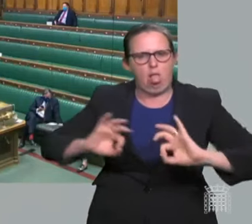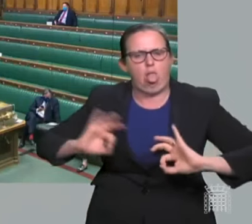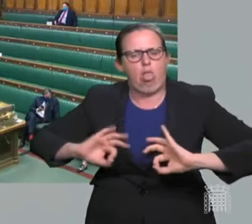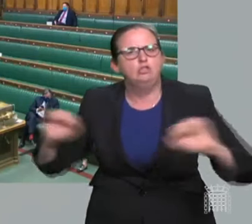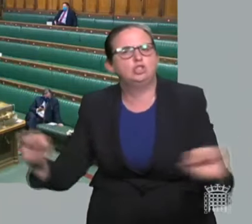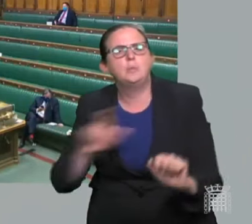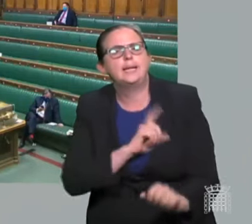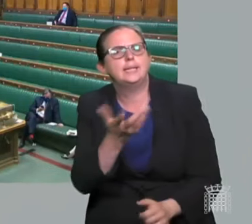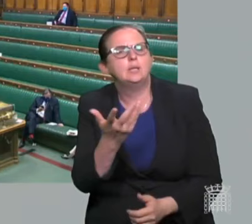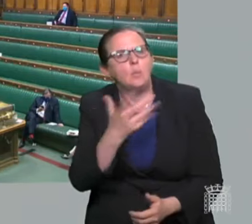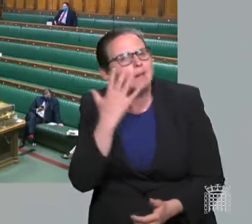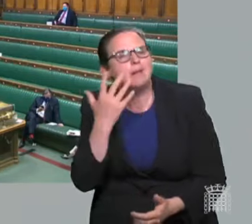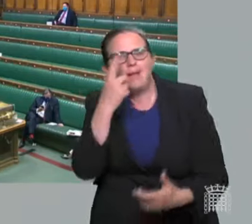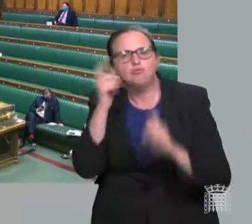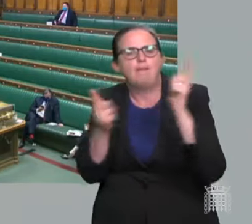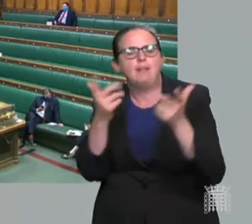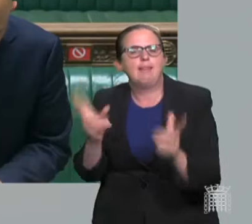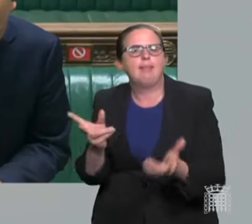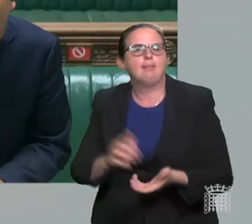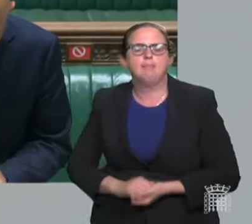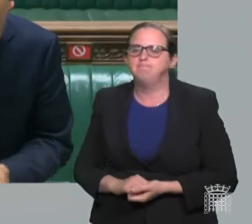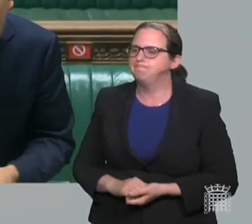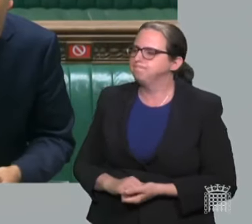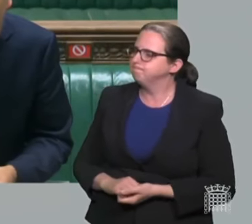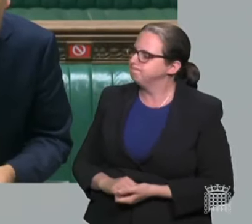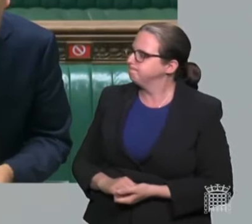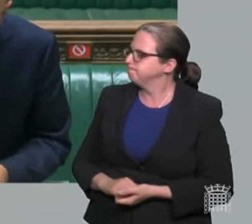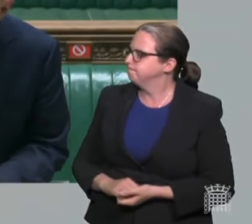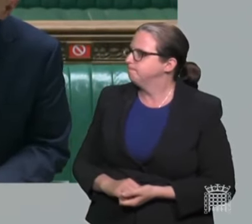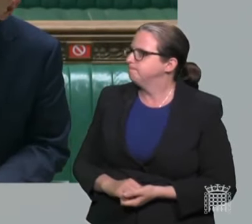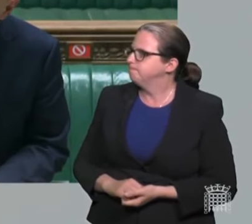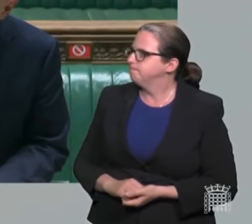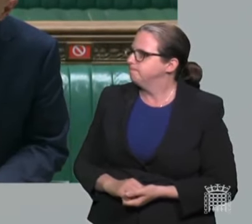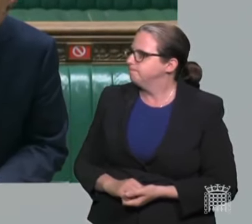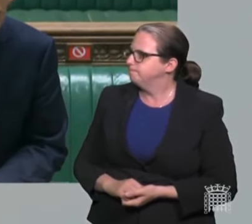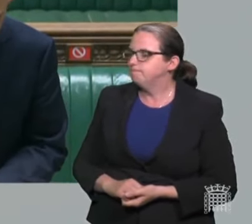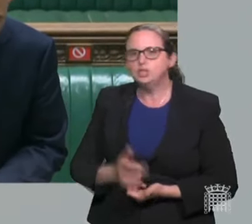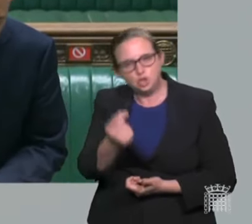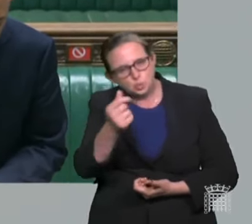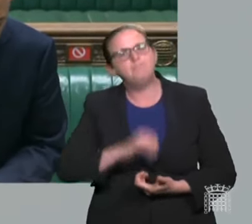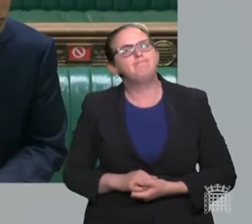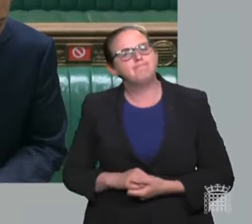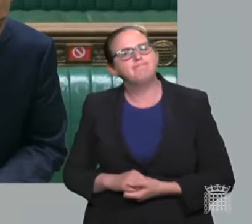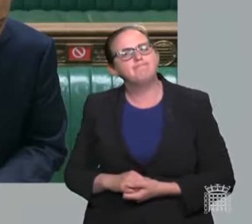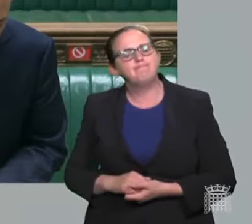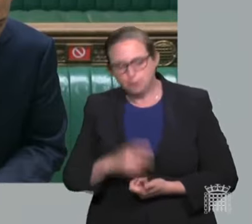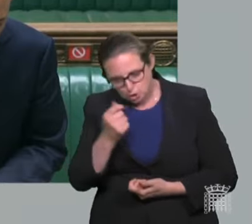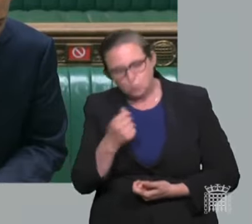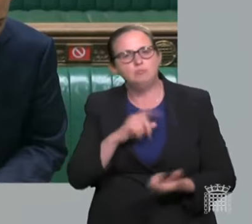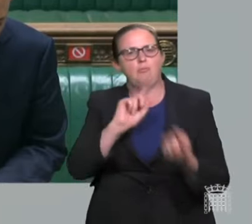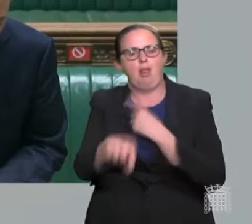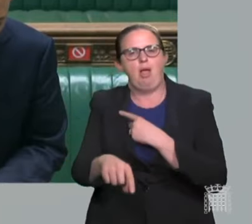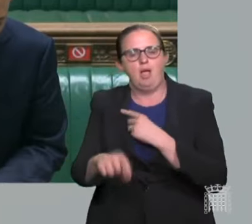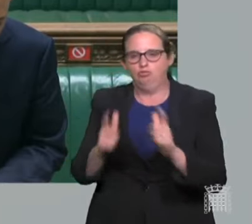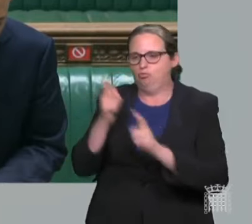Thank you. Madam Deputy Speaker, I can tell the honourable gentleman very, very soon, and the Secretary of State for